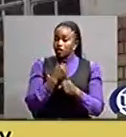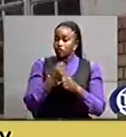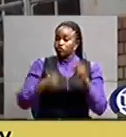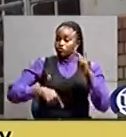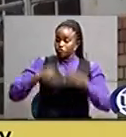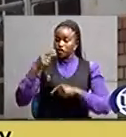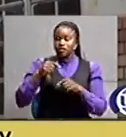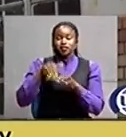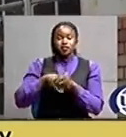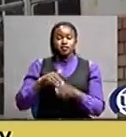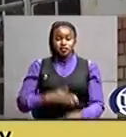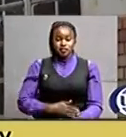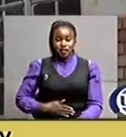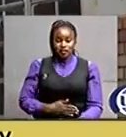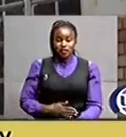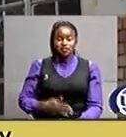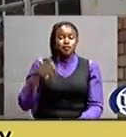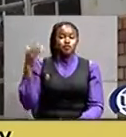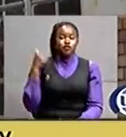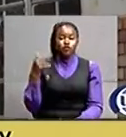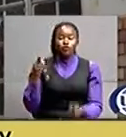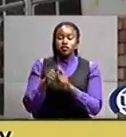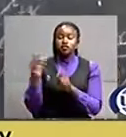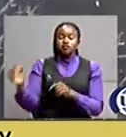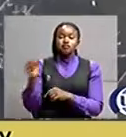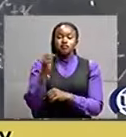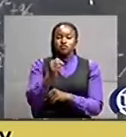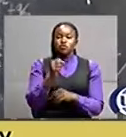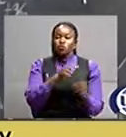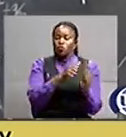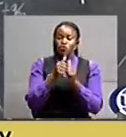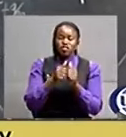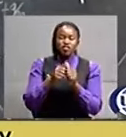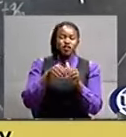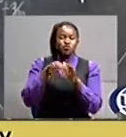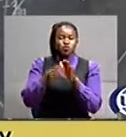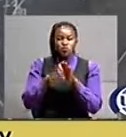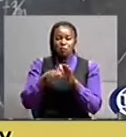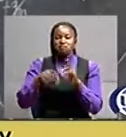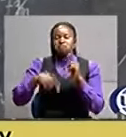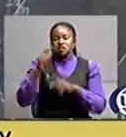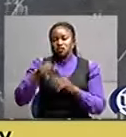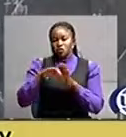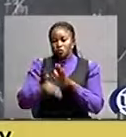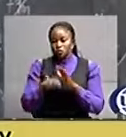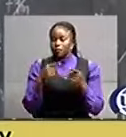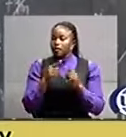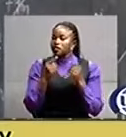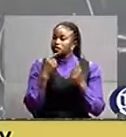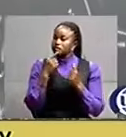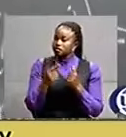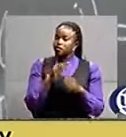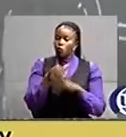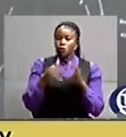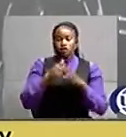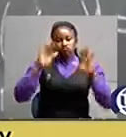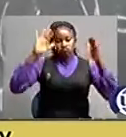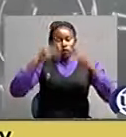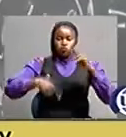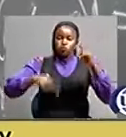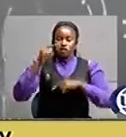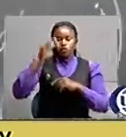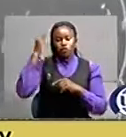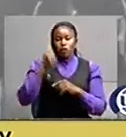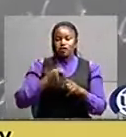sciences were previously admitted with low grades. He attributed the success to hard work and